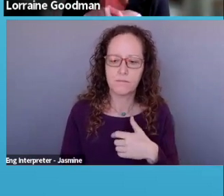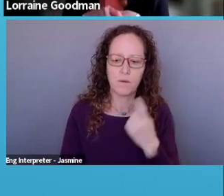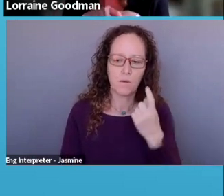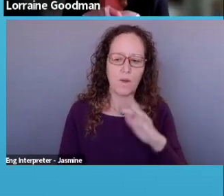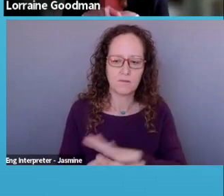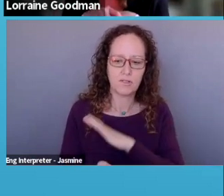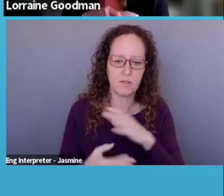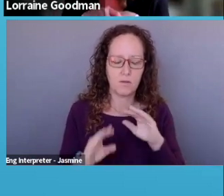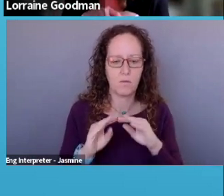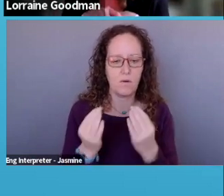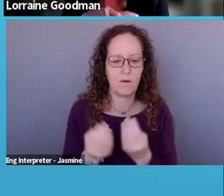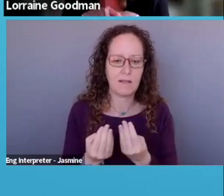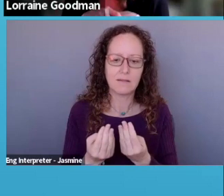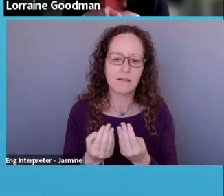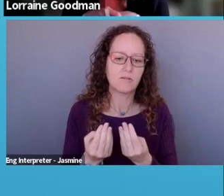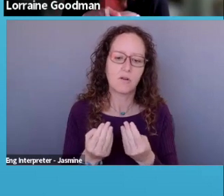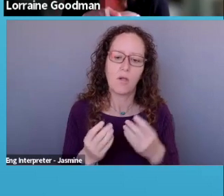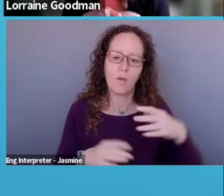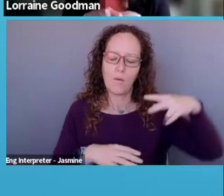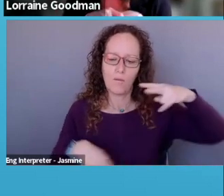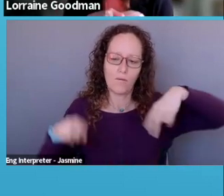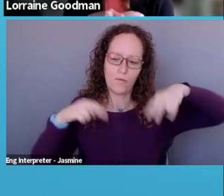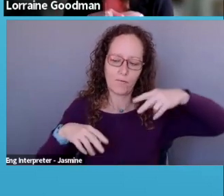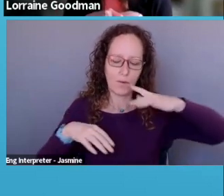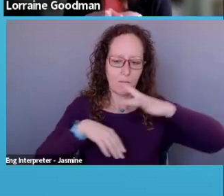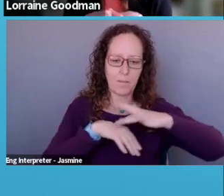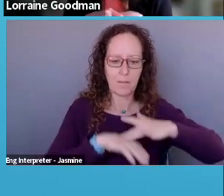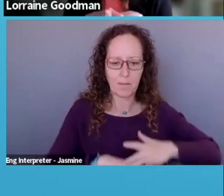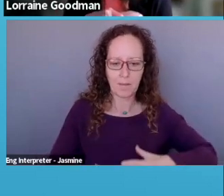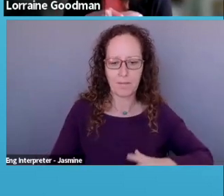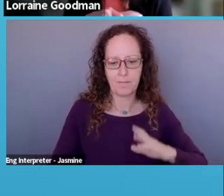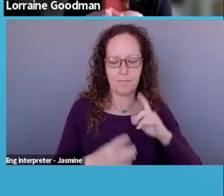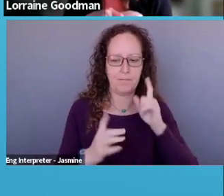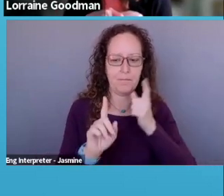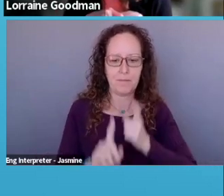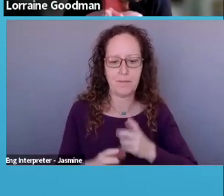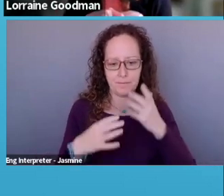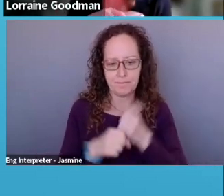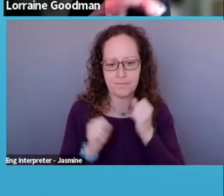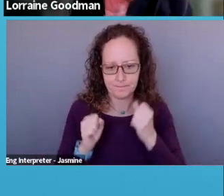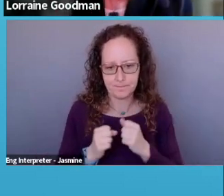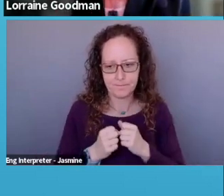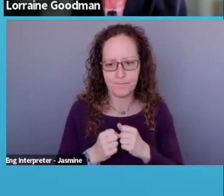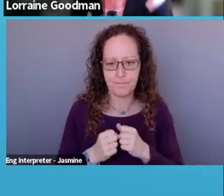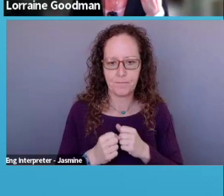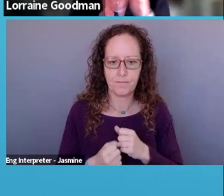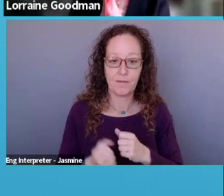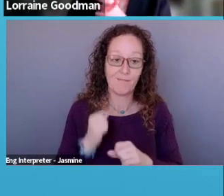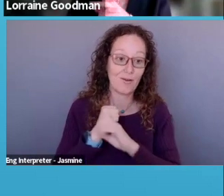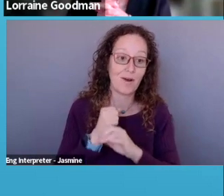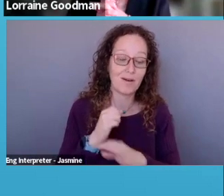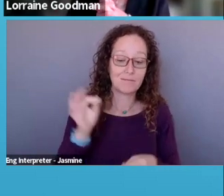organizational overview. You know, who, who are you in, in the short marketing piece?